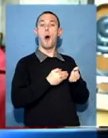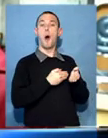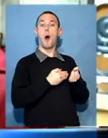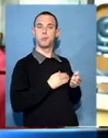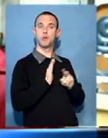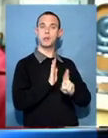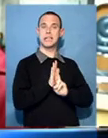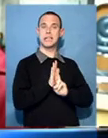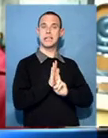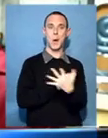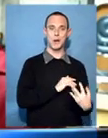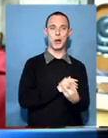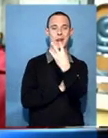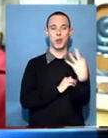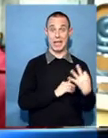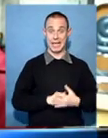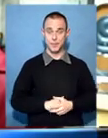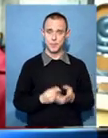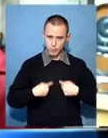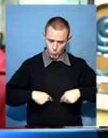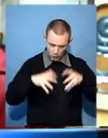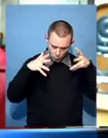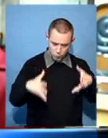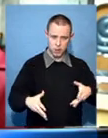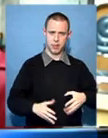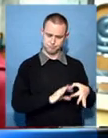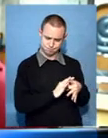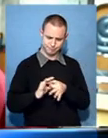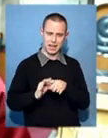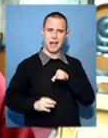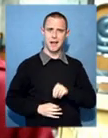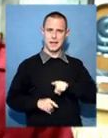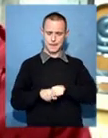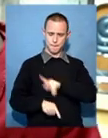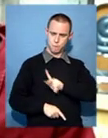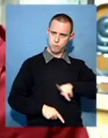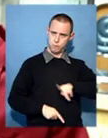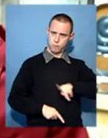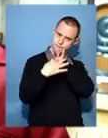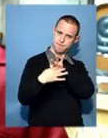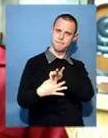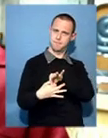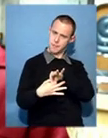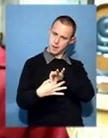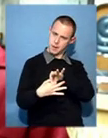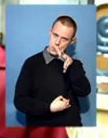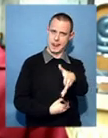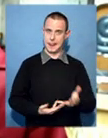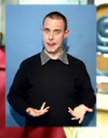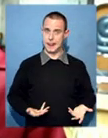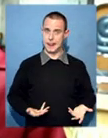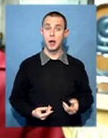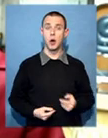definitely going to work with them, work with the Premier, in ensuring that the